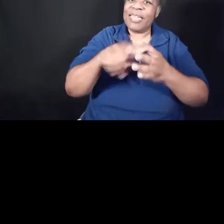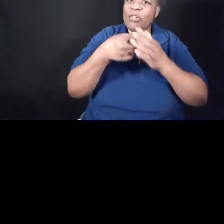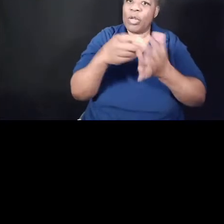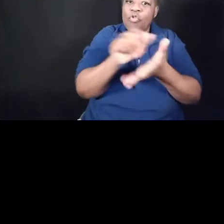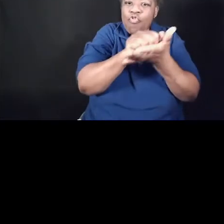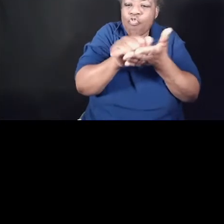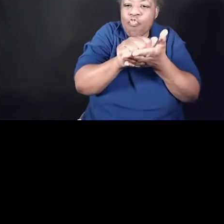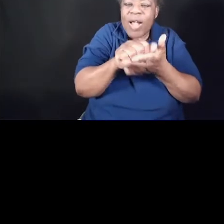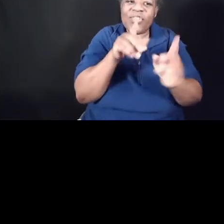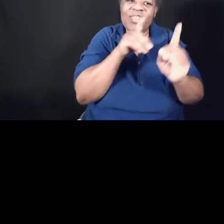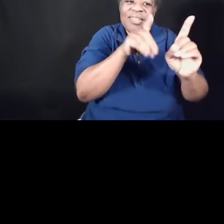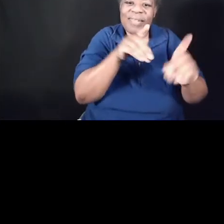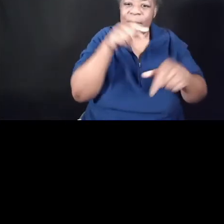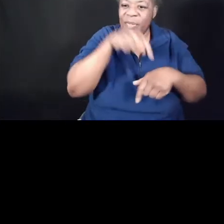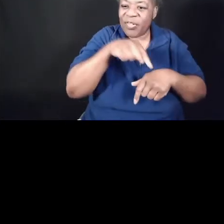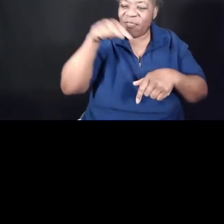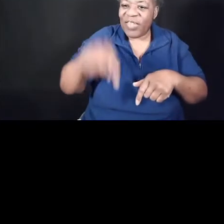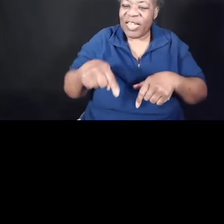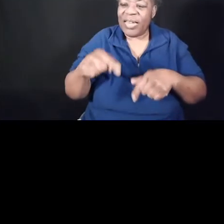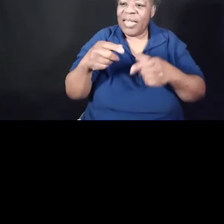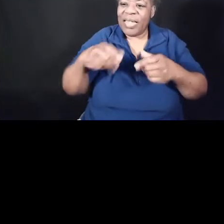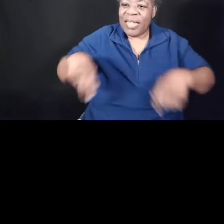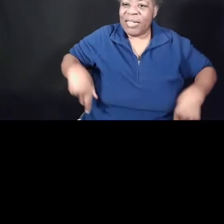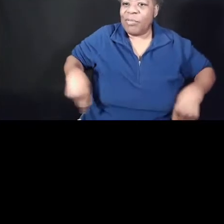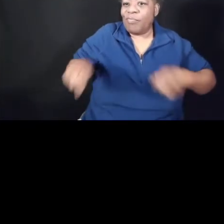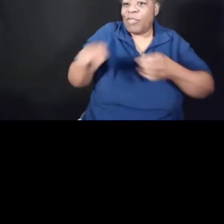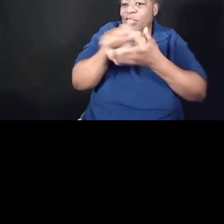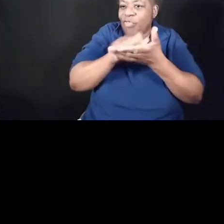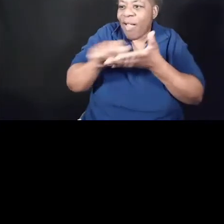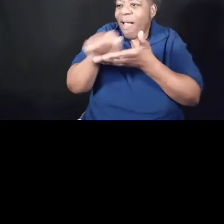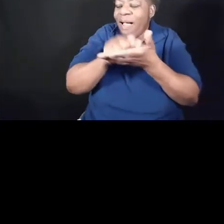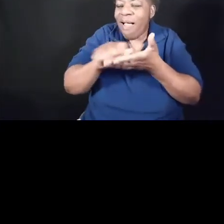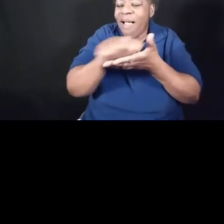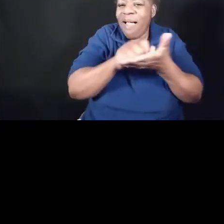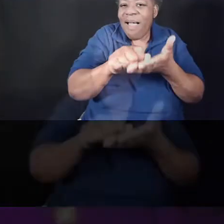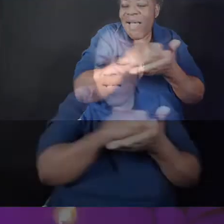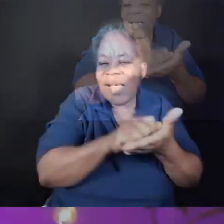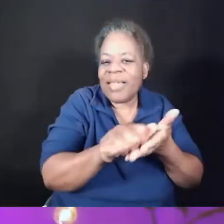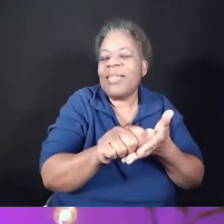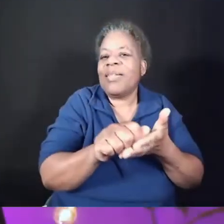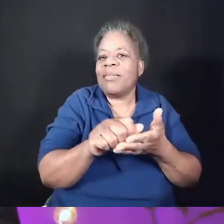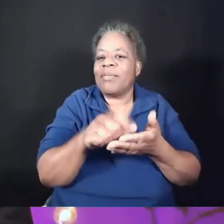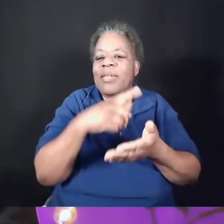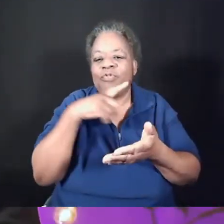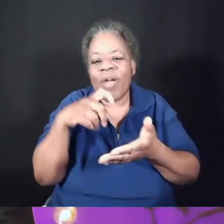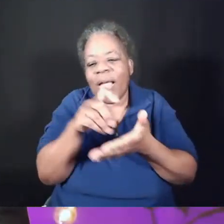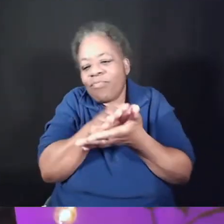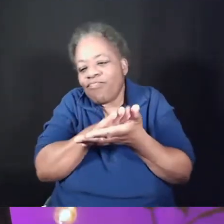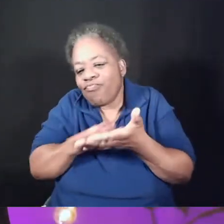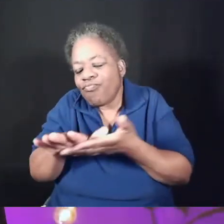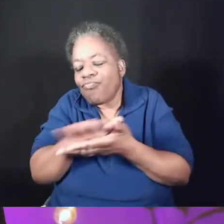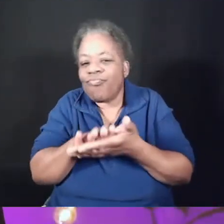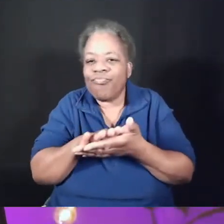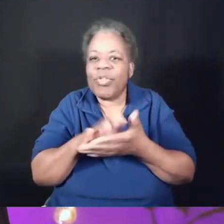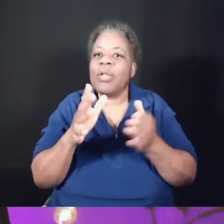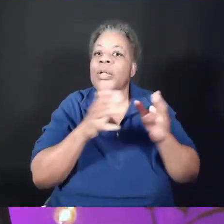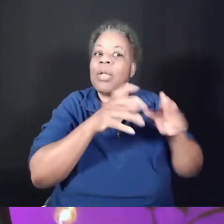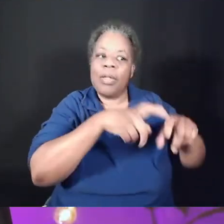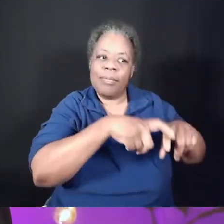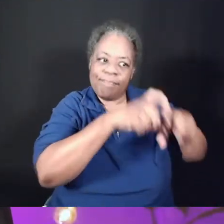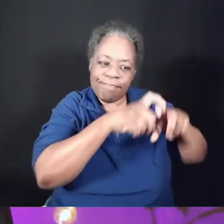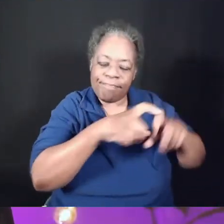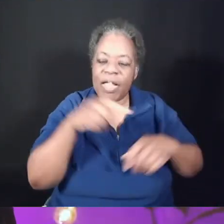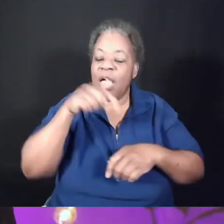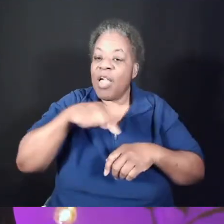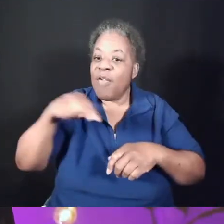drying them with a towel that was wrapped around him. So here's what's interesting. Foot washing is a common custom in Jesus'